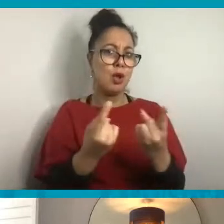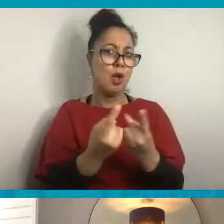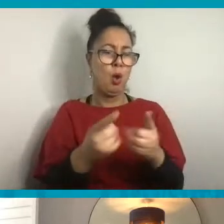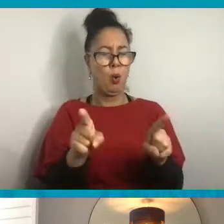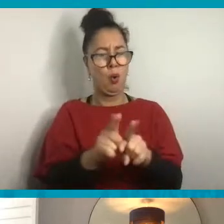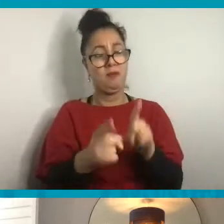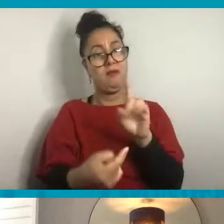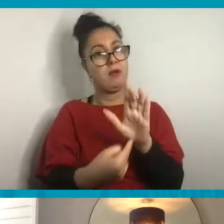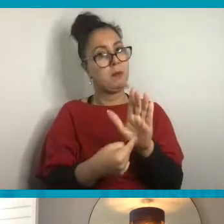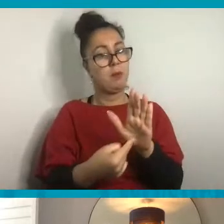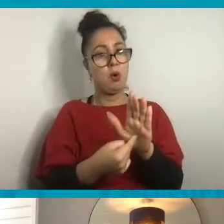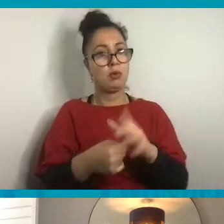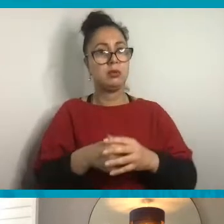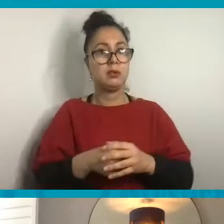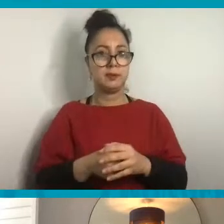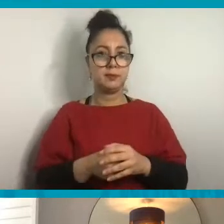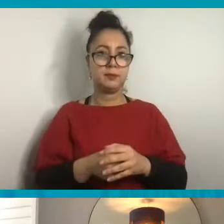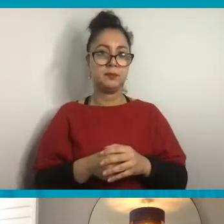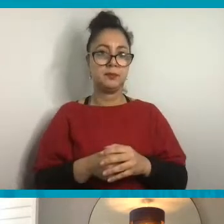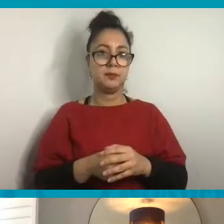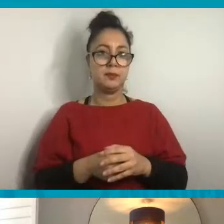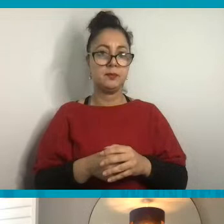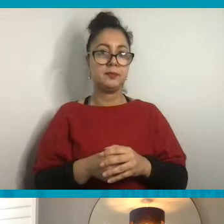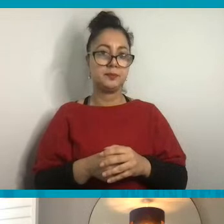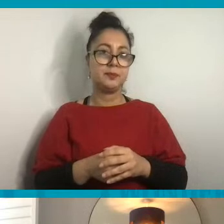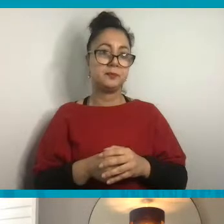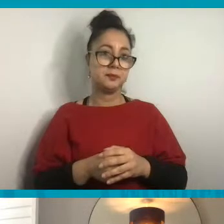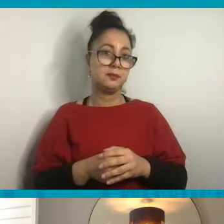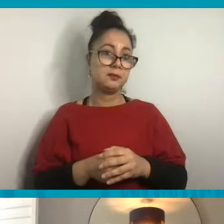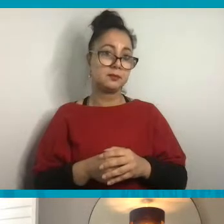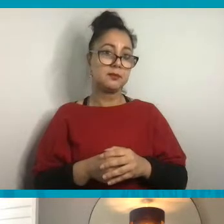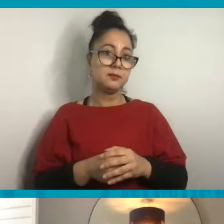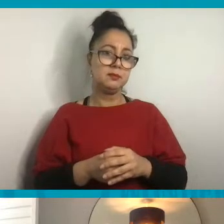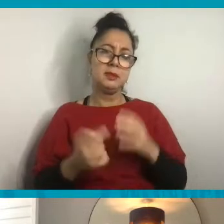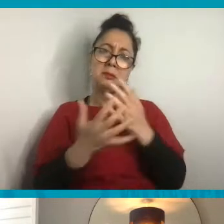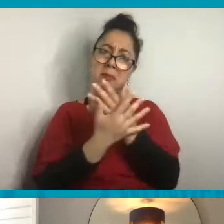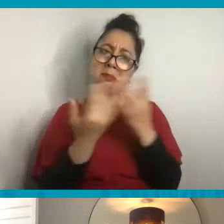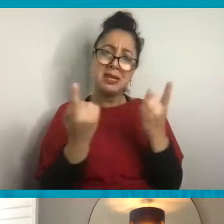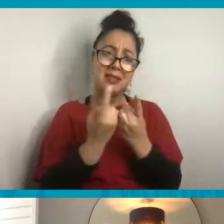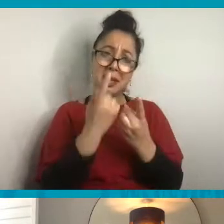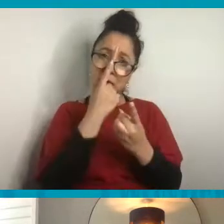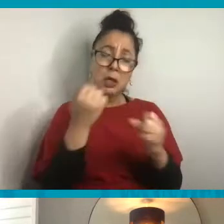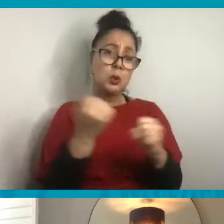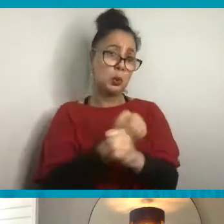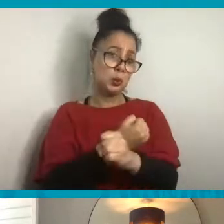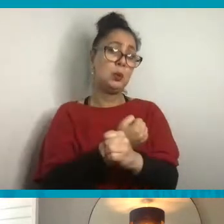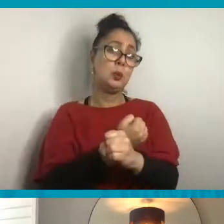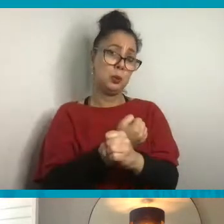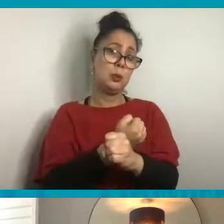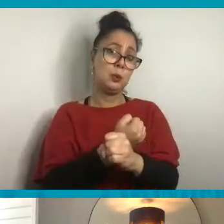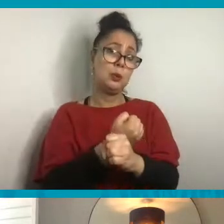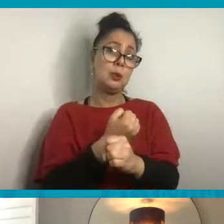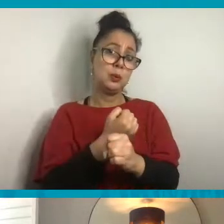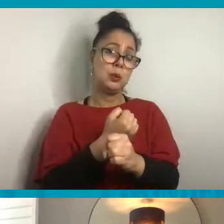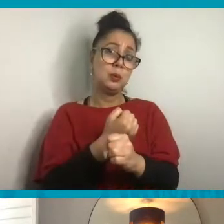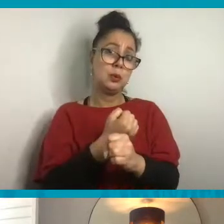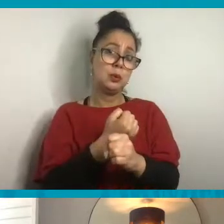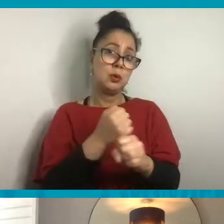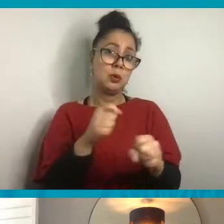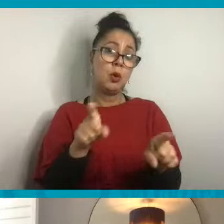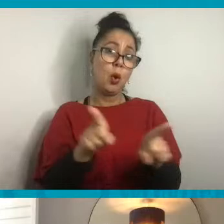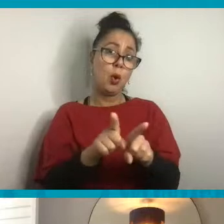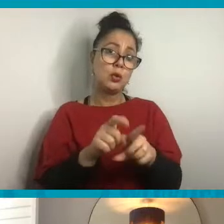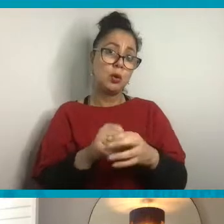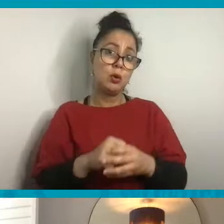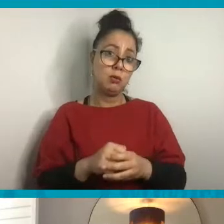a very important one. And yeah, so there are many things you can do. Also get involved with the